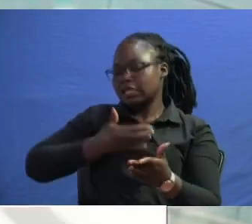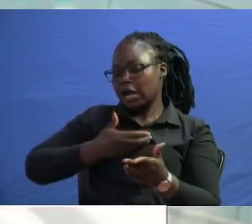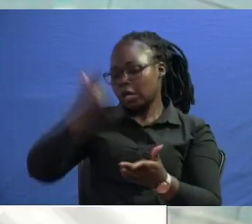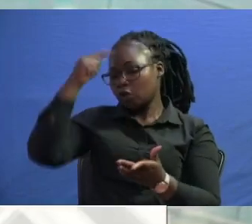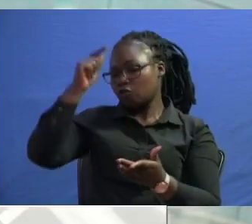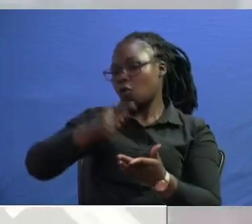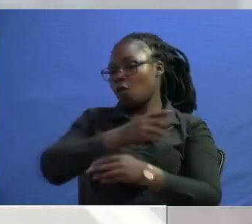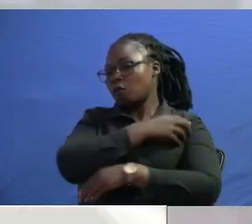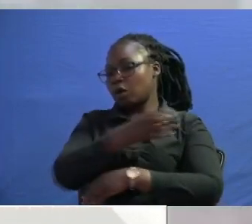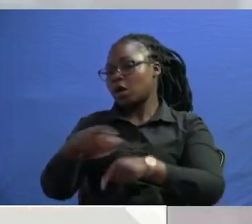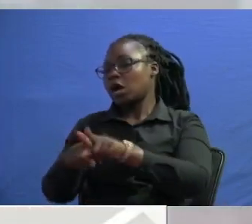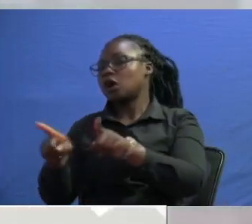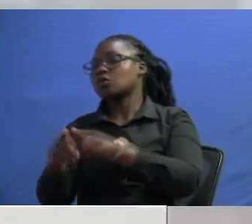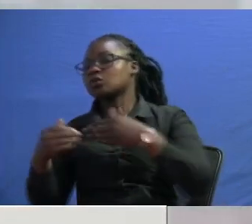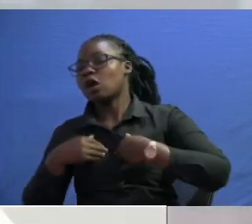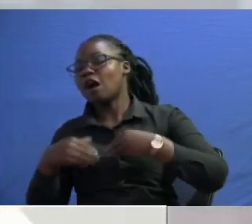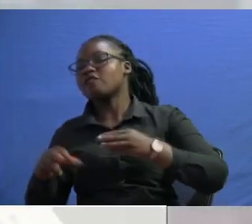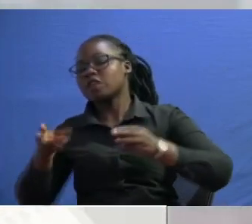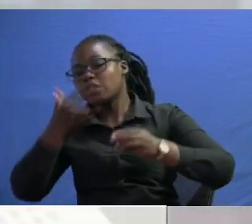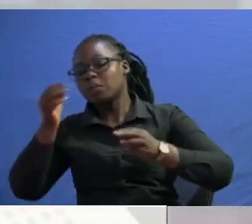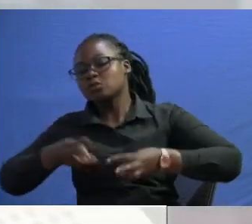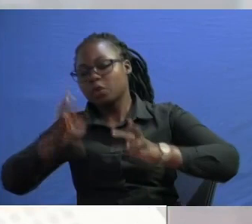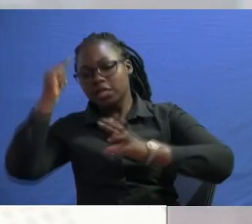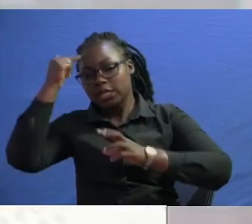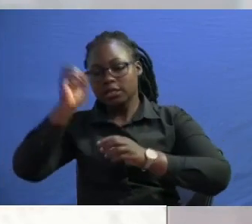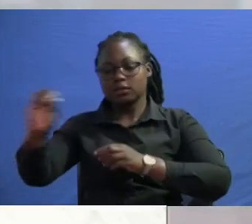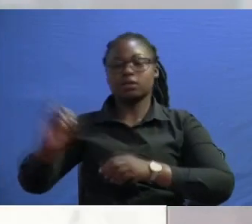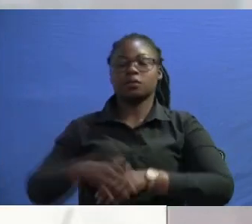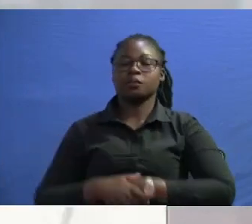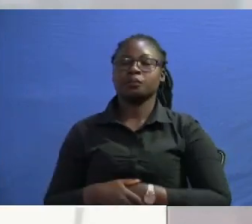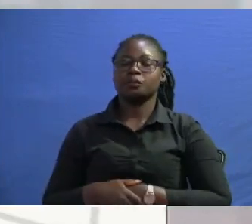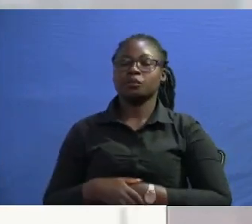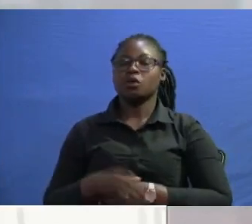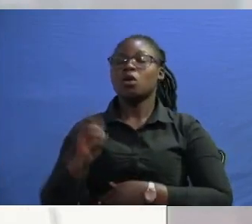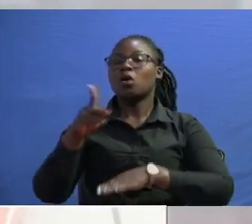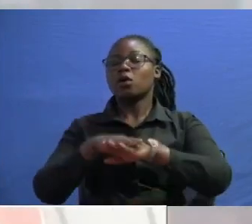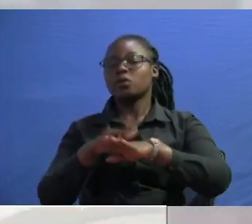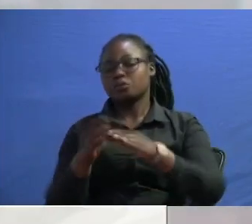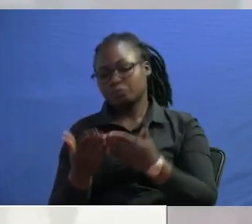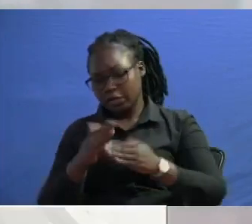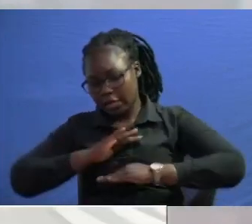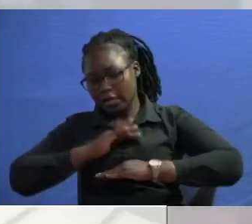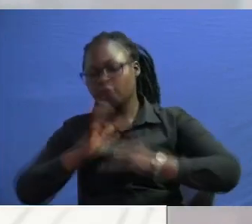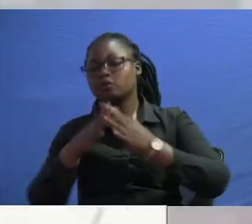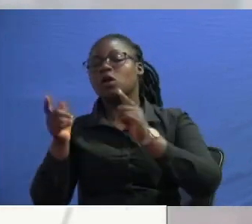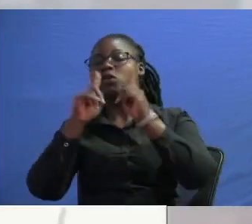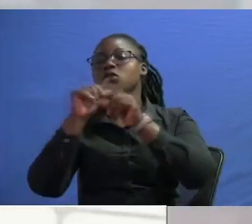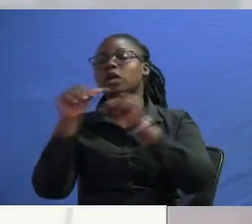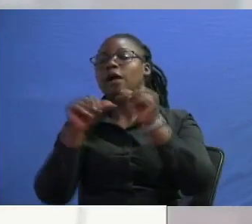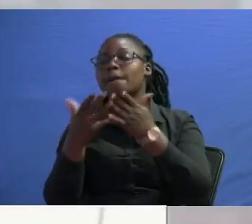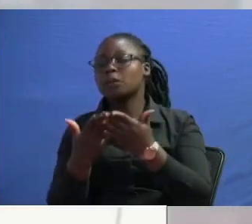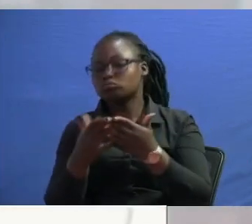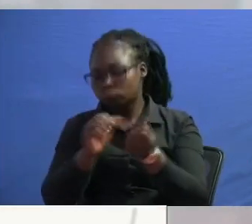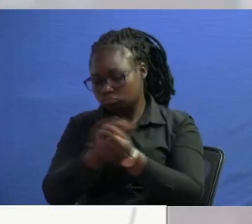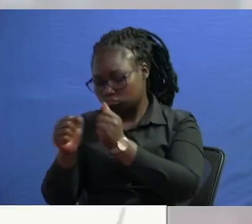and they're not tactical in tactical tactical in their thinking fair enough and now talking about the opposition now let's switch gears to